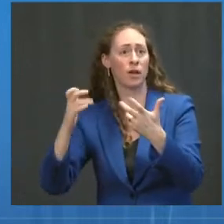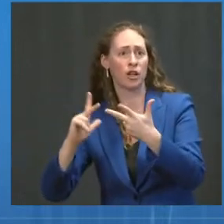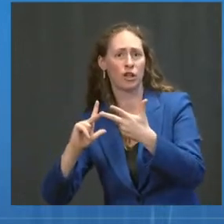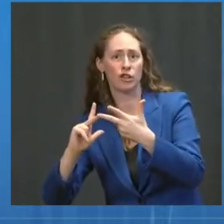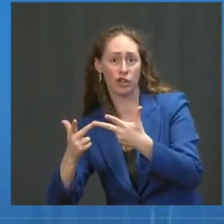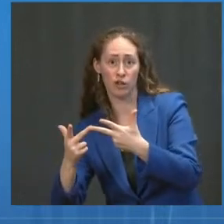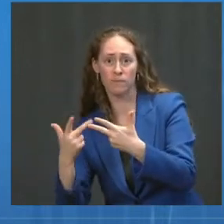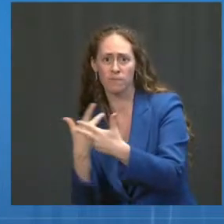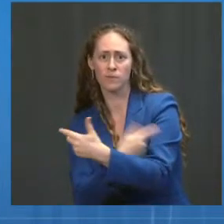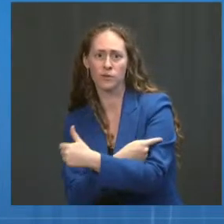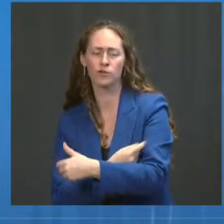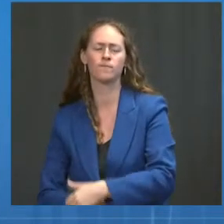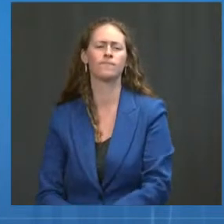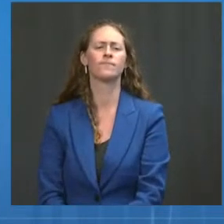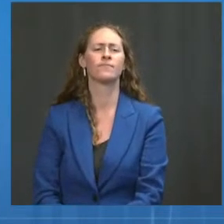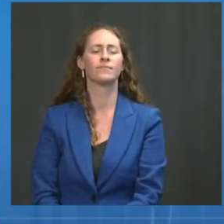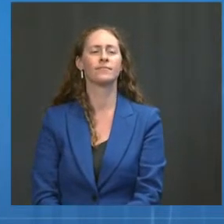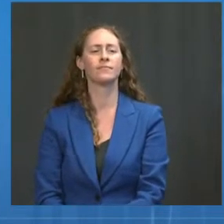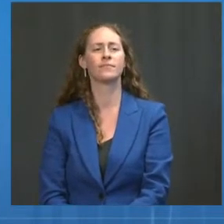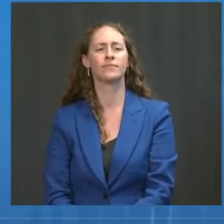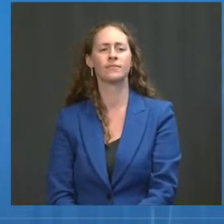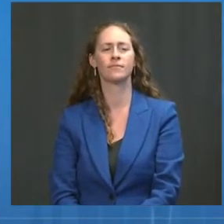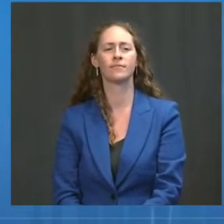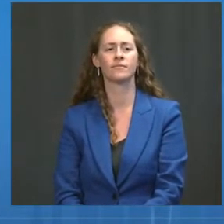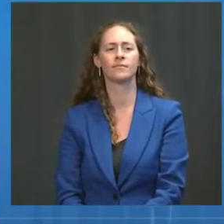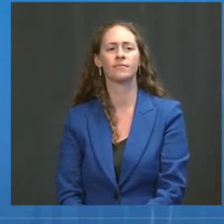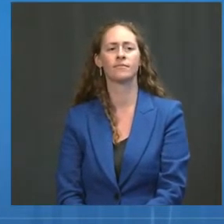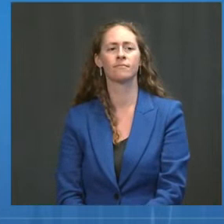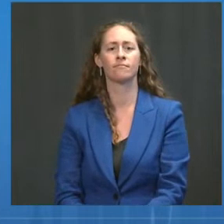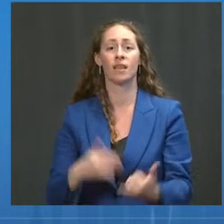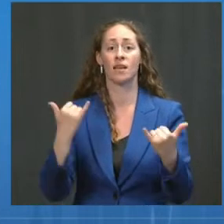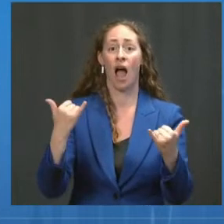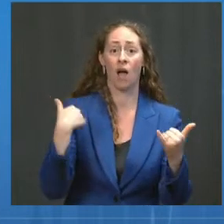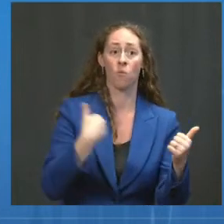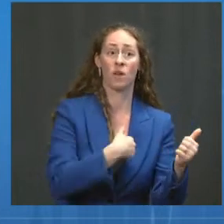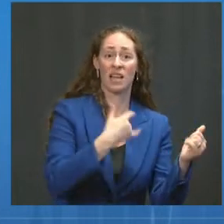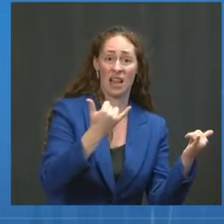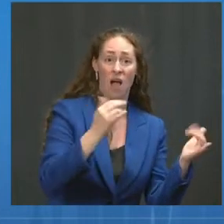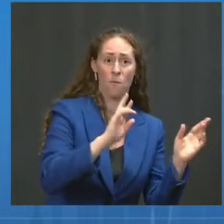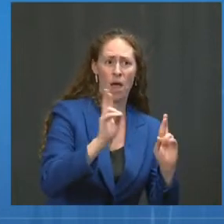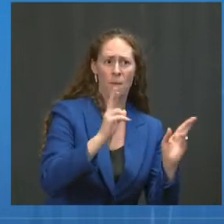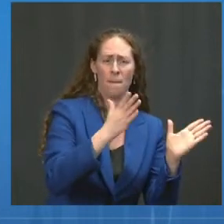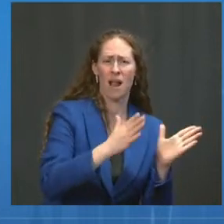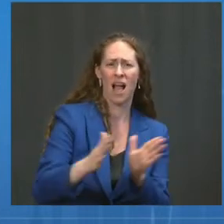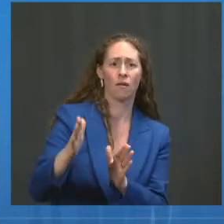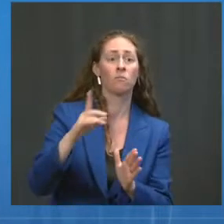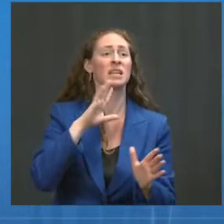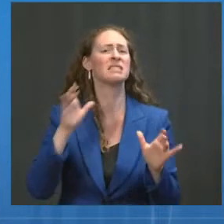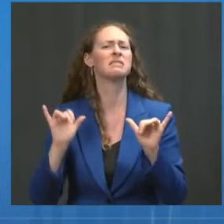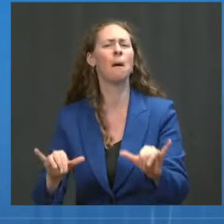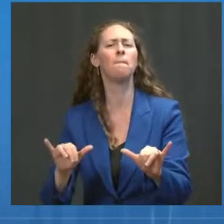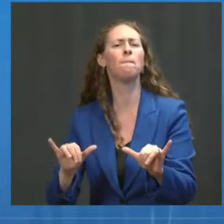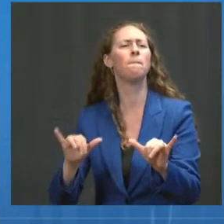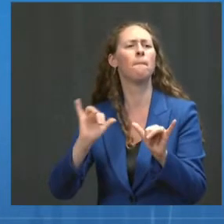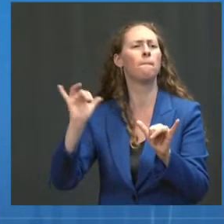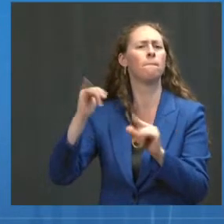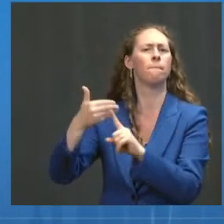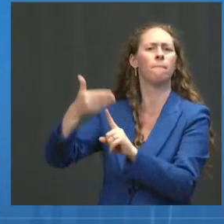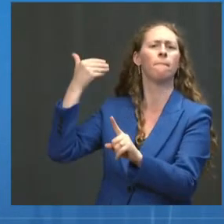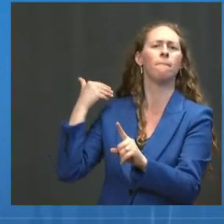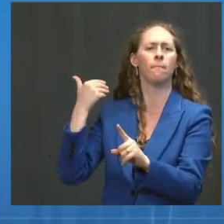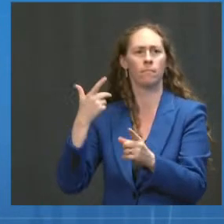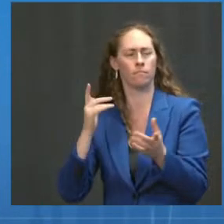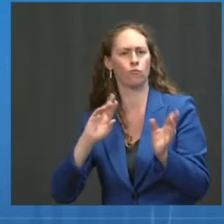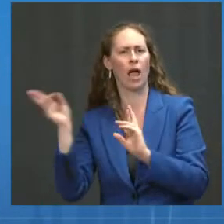Our approach on booster shots is simple, and it's consistent with our approach on every other front of this war.